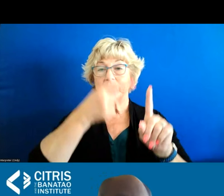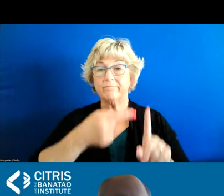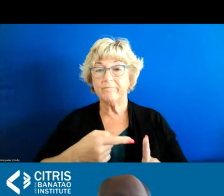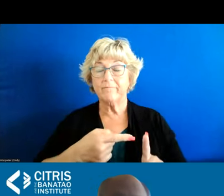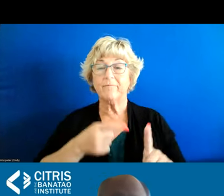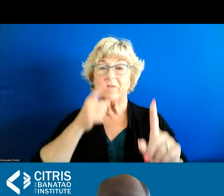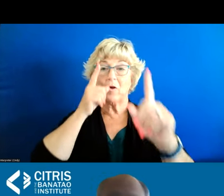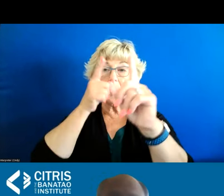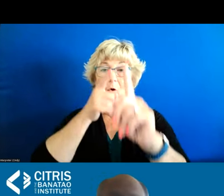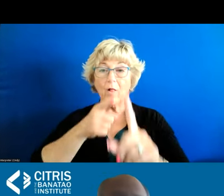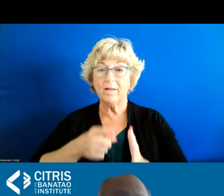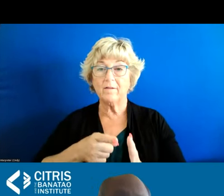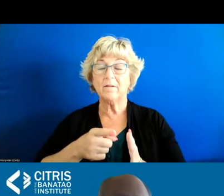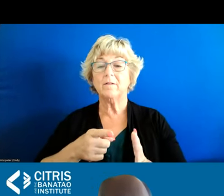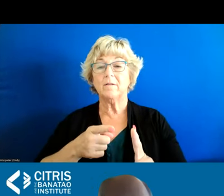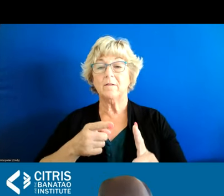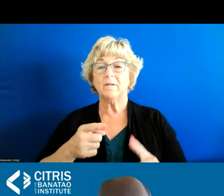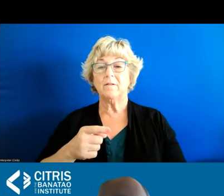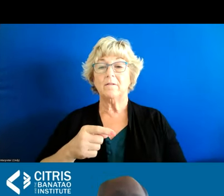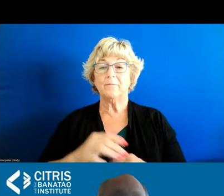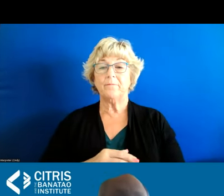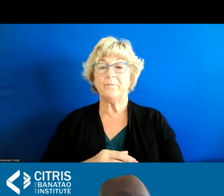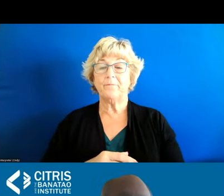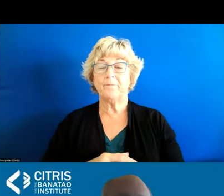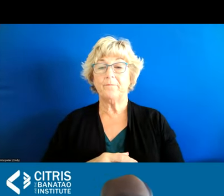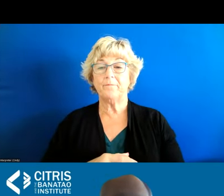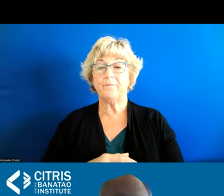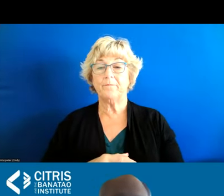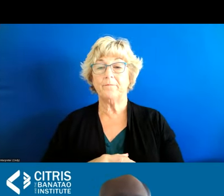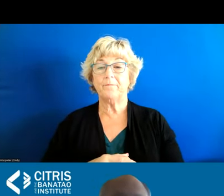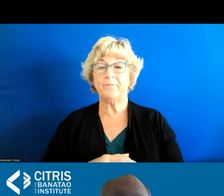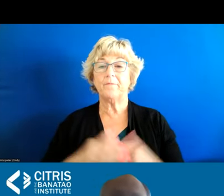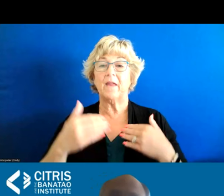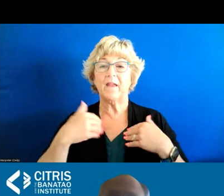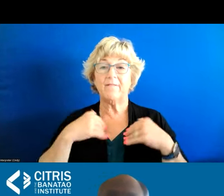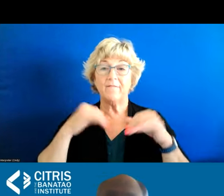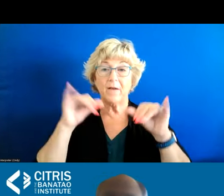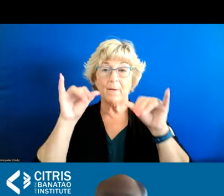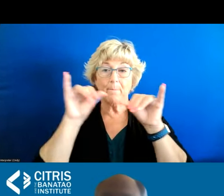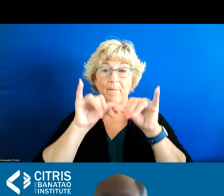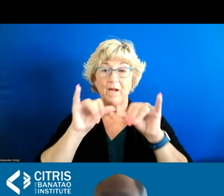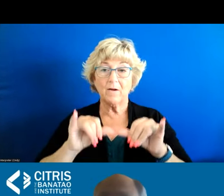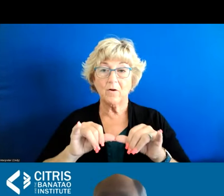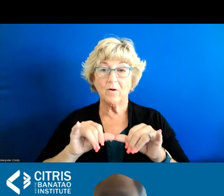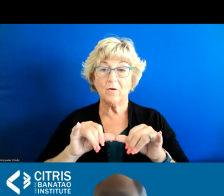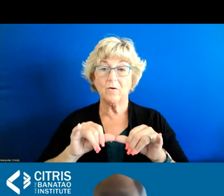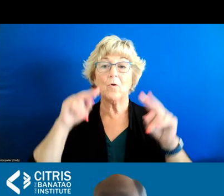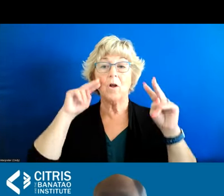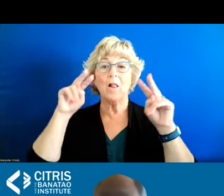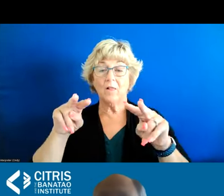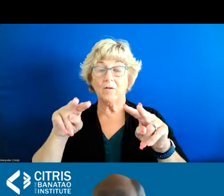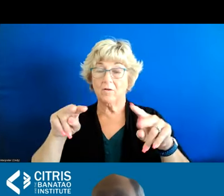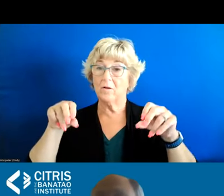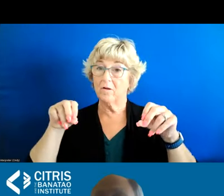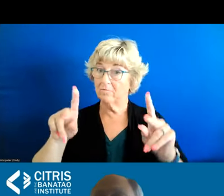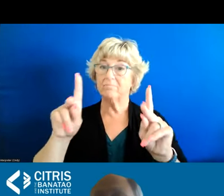goals moving forward for the state for us to have measurement we're looking forward to the opportunity that this can be